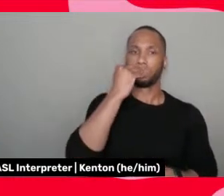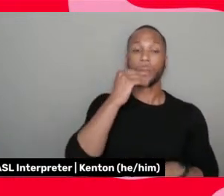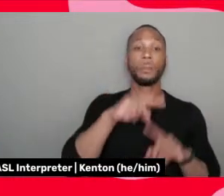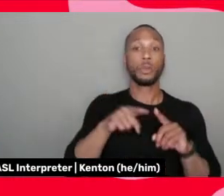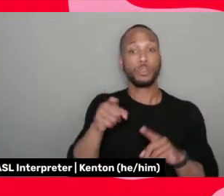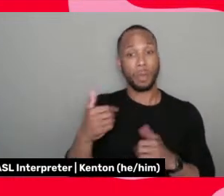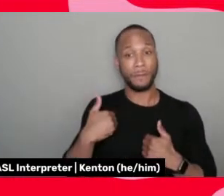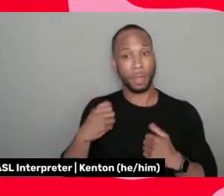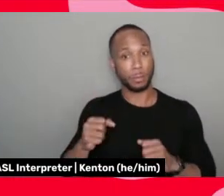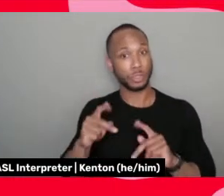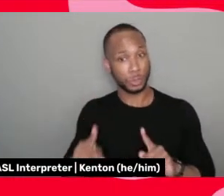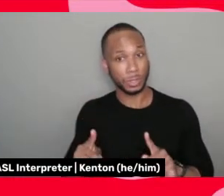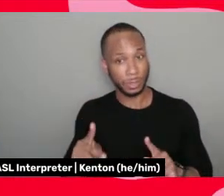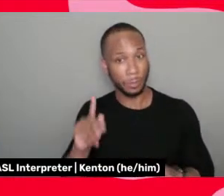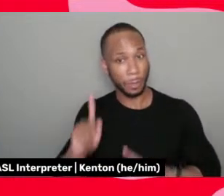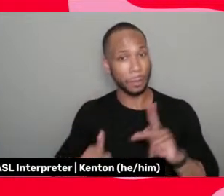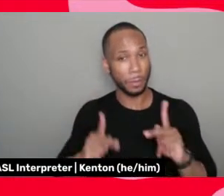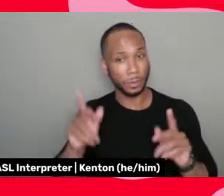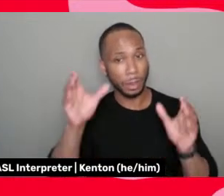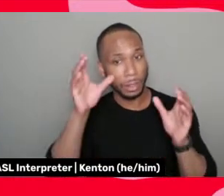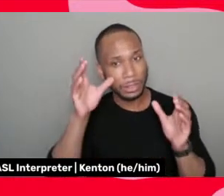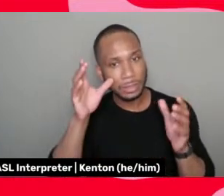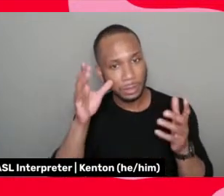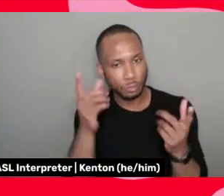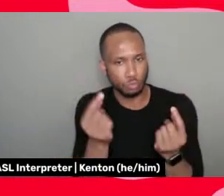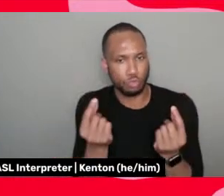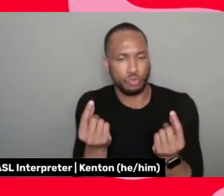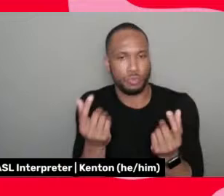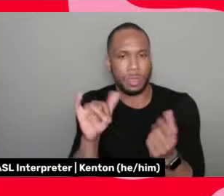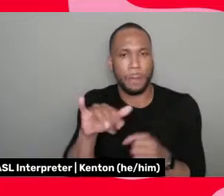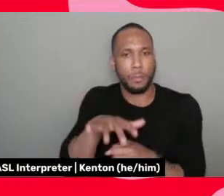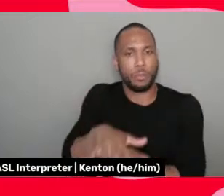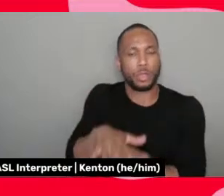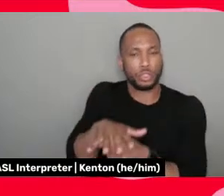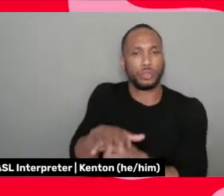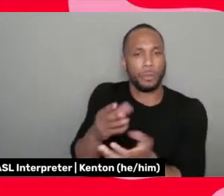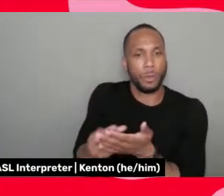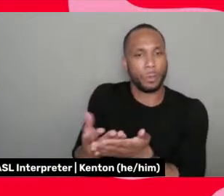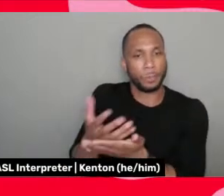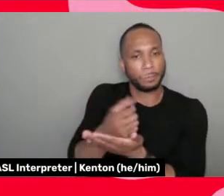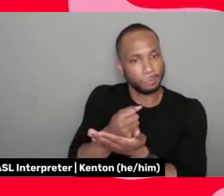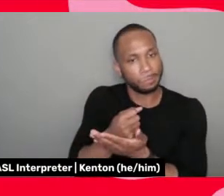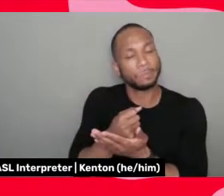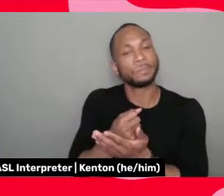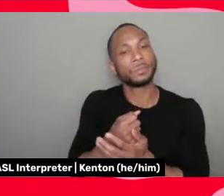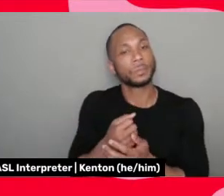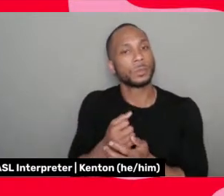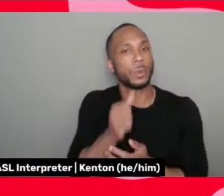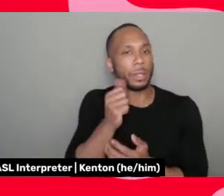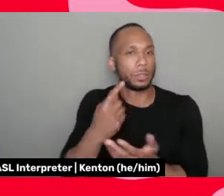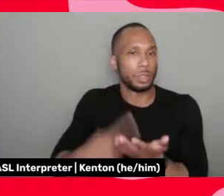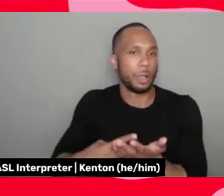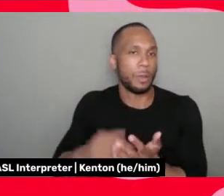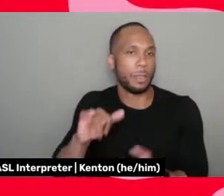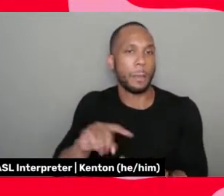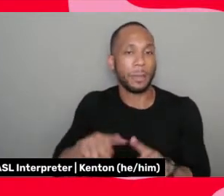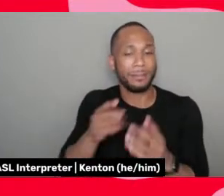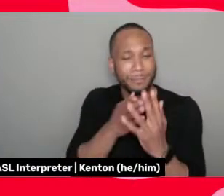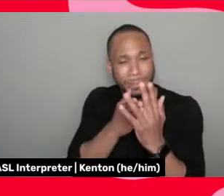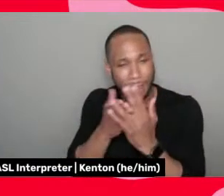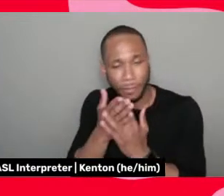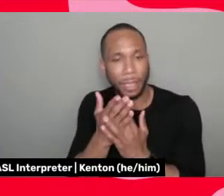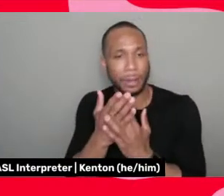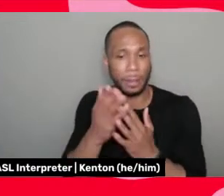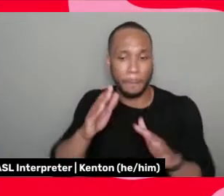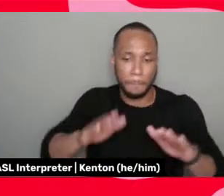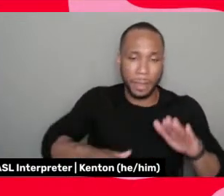be heard, um, and the pressures of earning a living, we didn't talk about that, but navigating and balancing earning